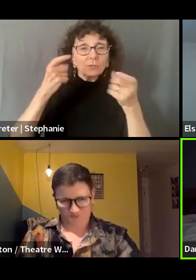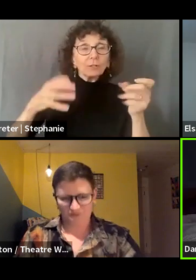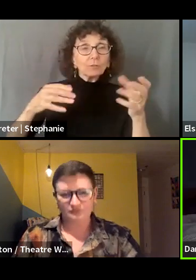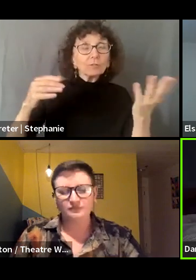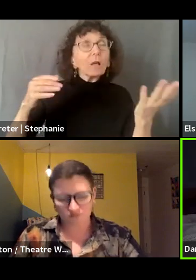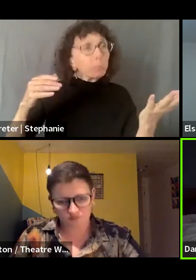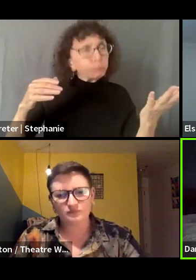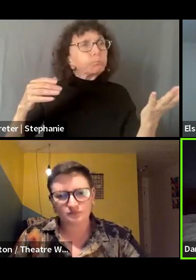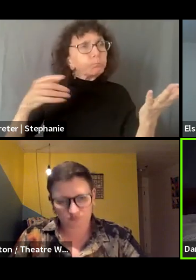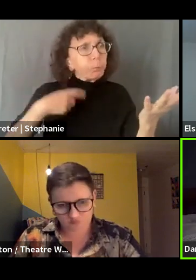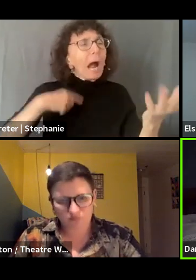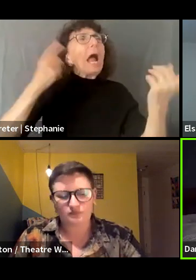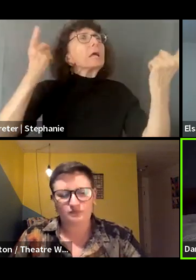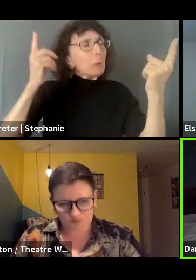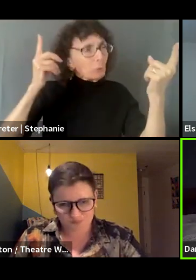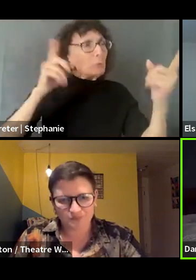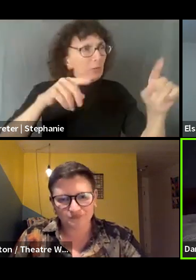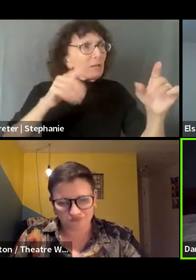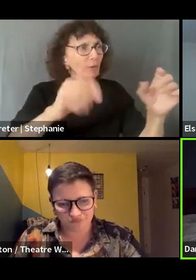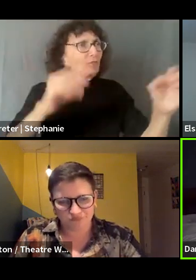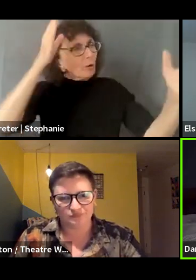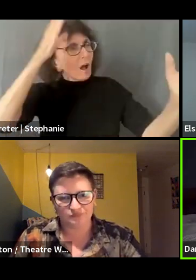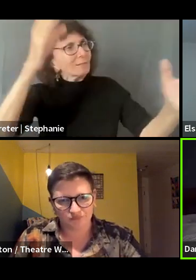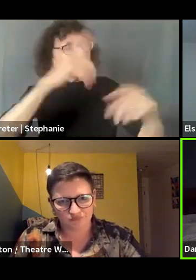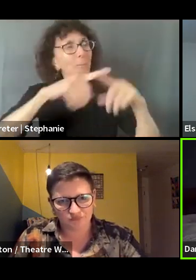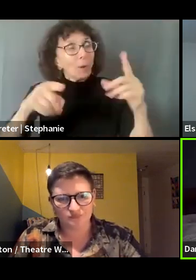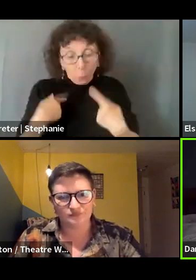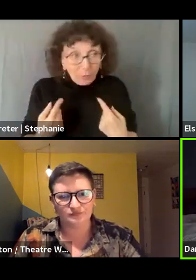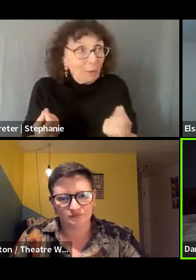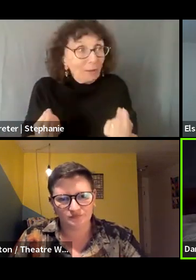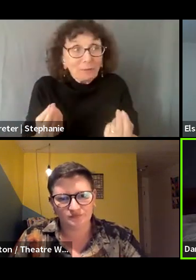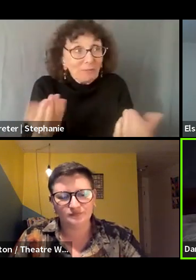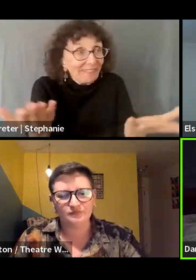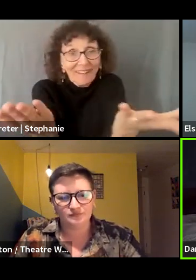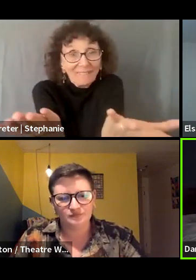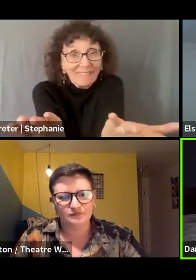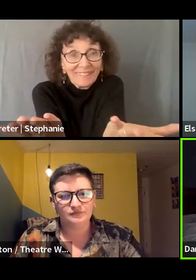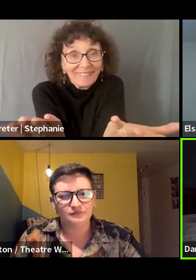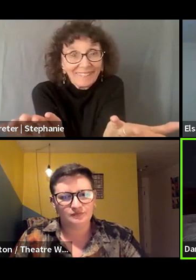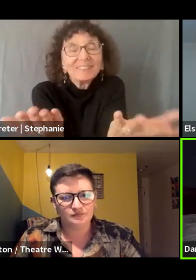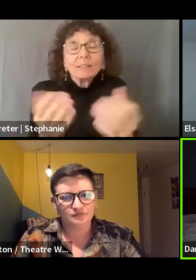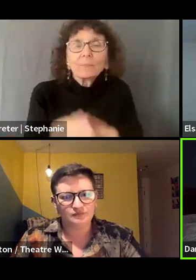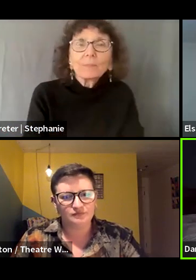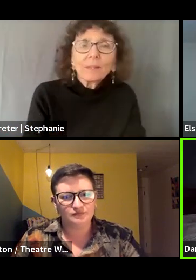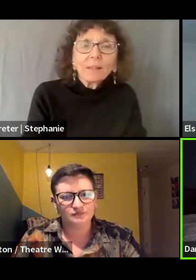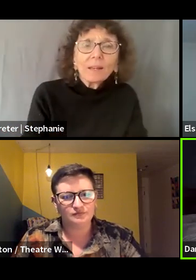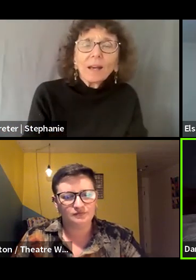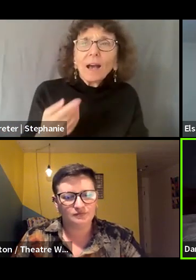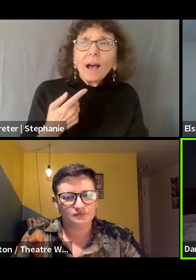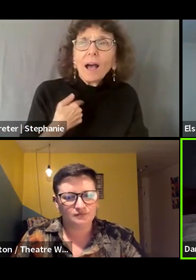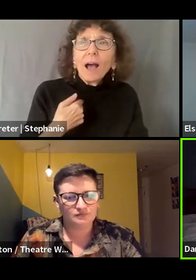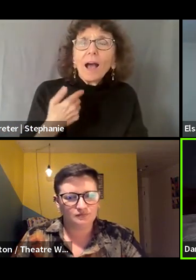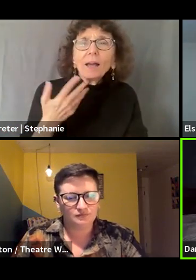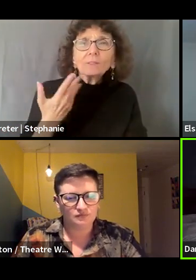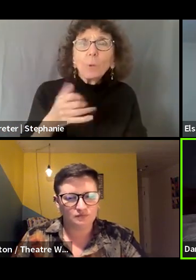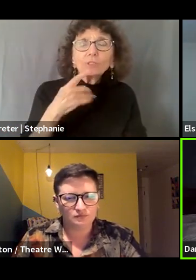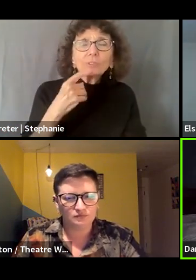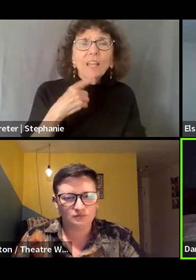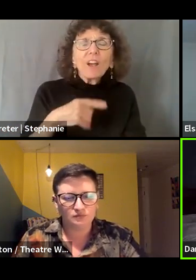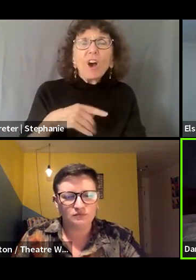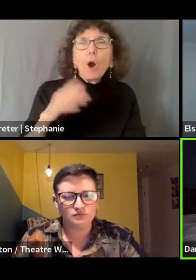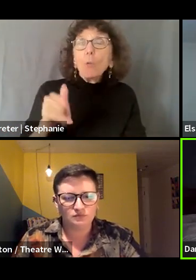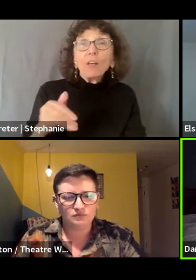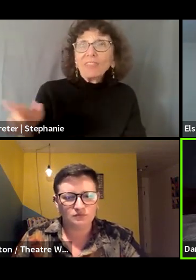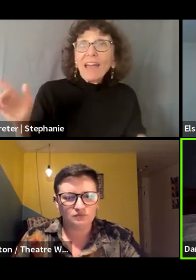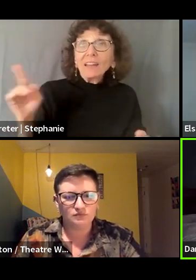but I don't know what to do right now, right? Like what do I do right now? And I don't want to alleviate the urgency of that question,